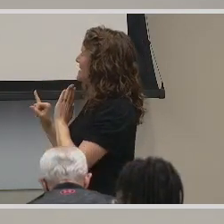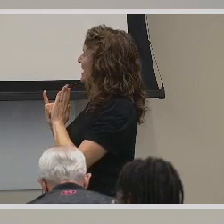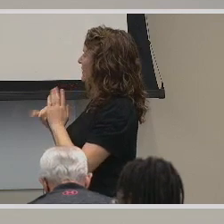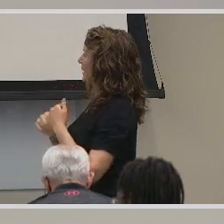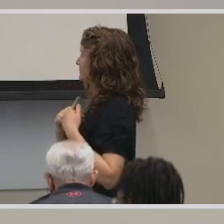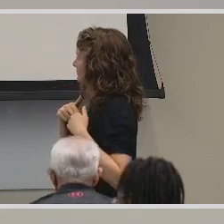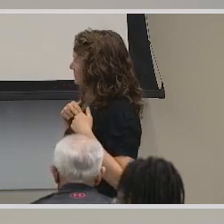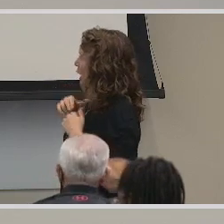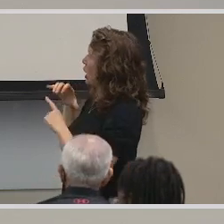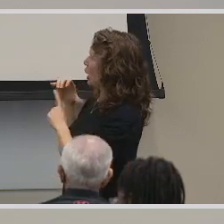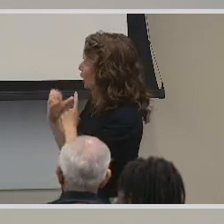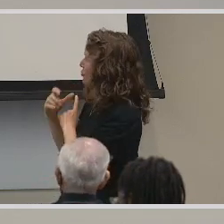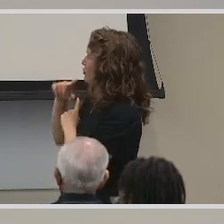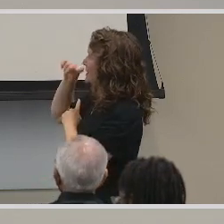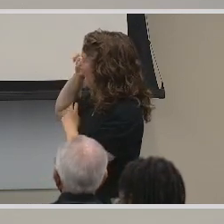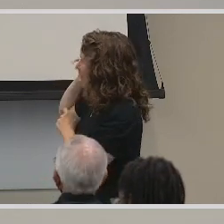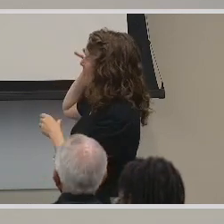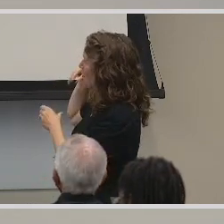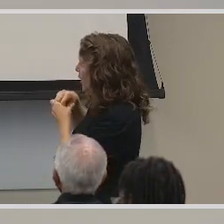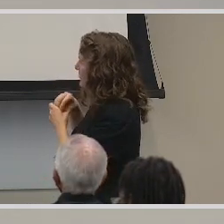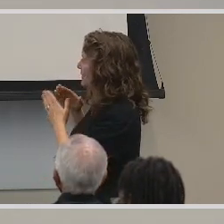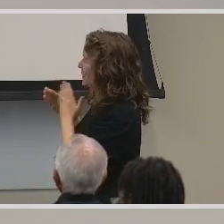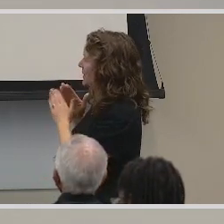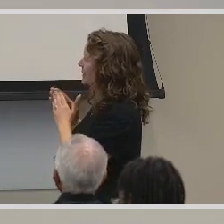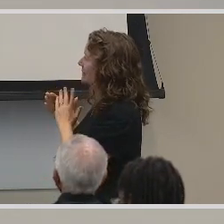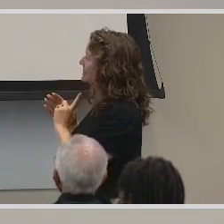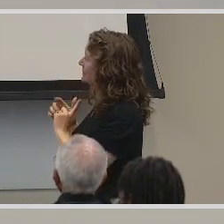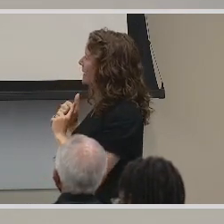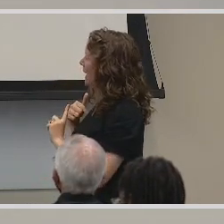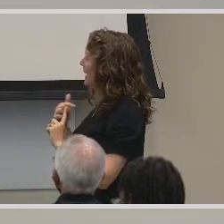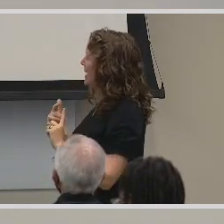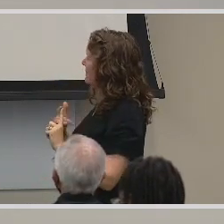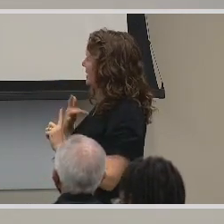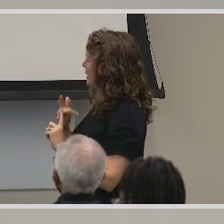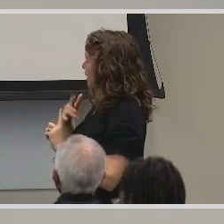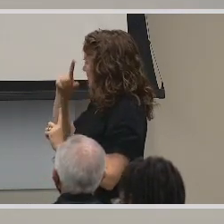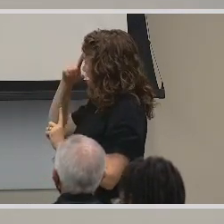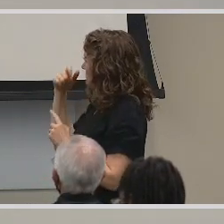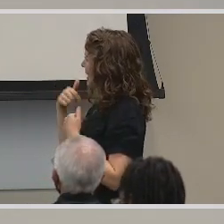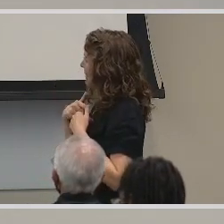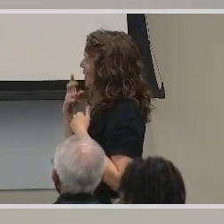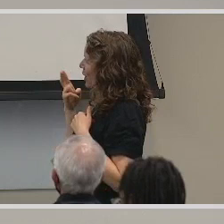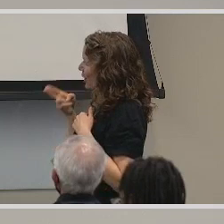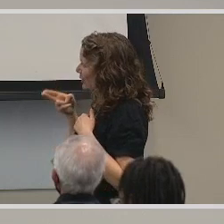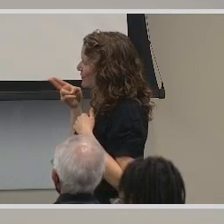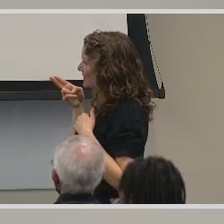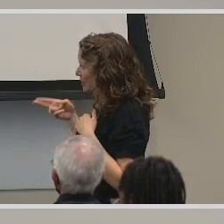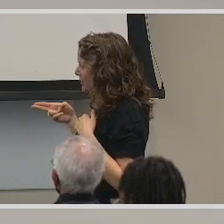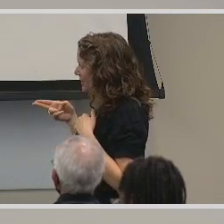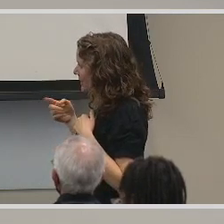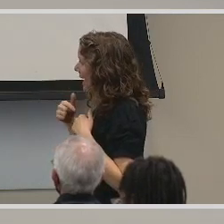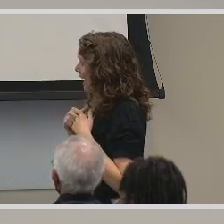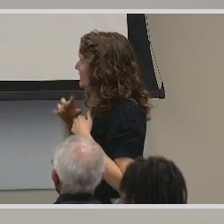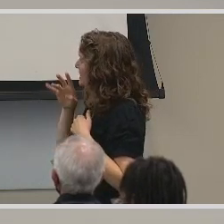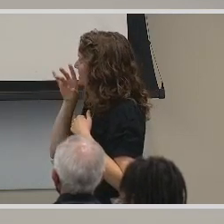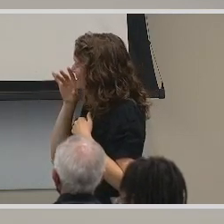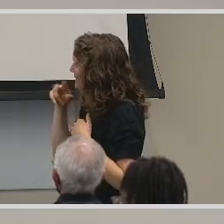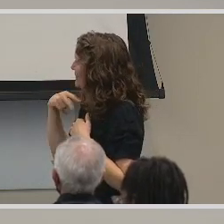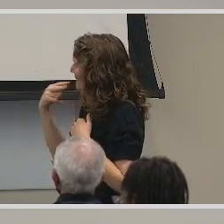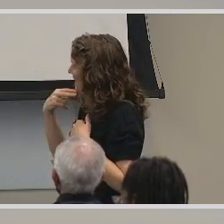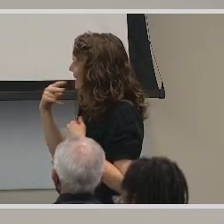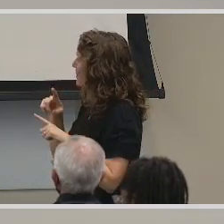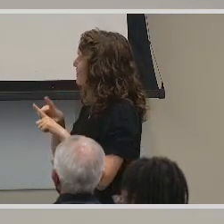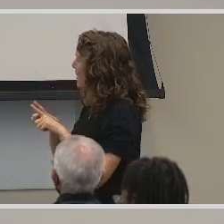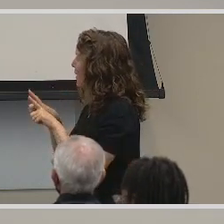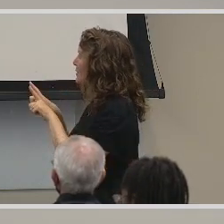as culturally, you know, a part of the community, I have found that because I am hard of hearing, I am speaking, but I also